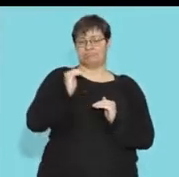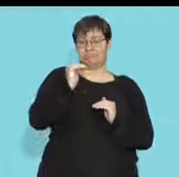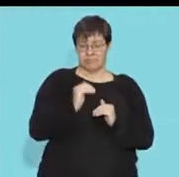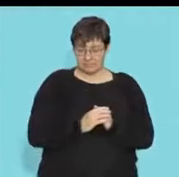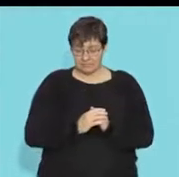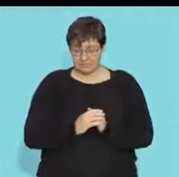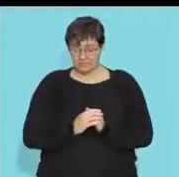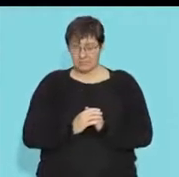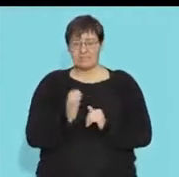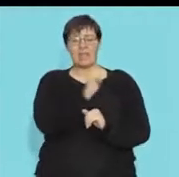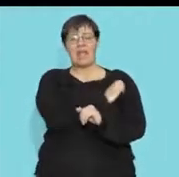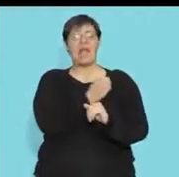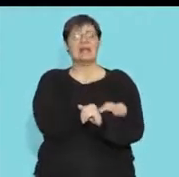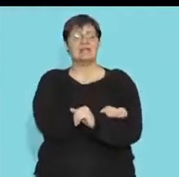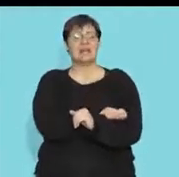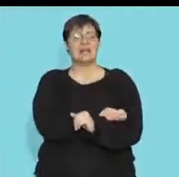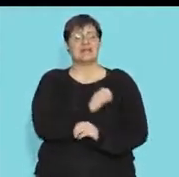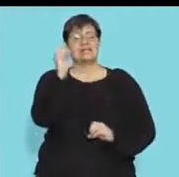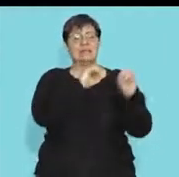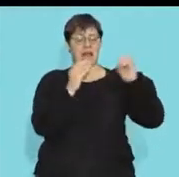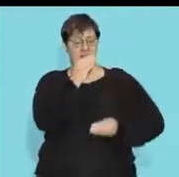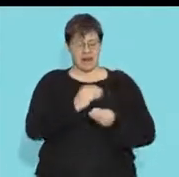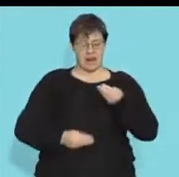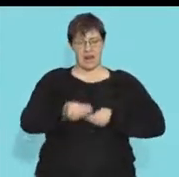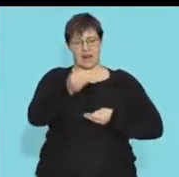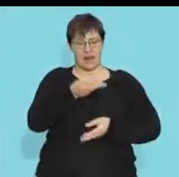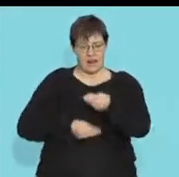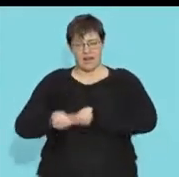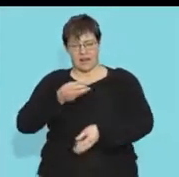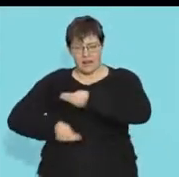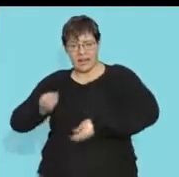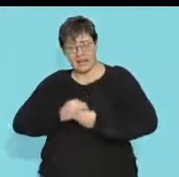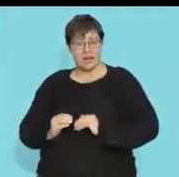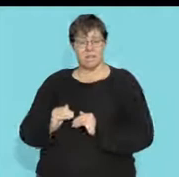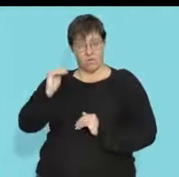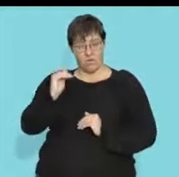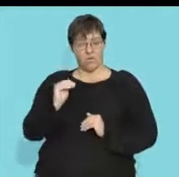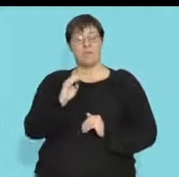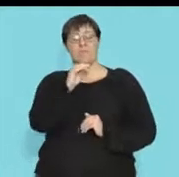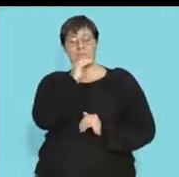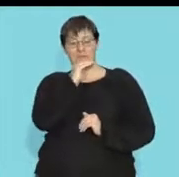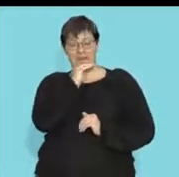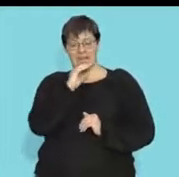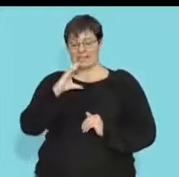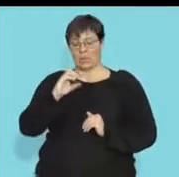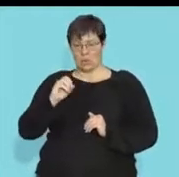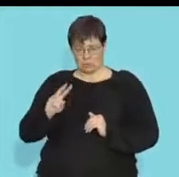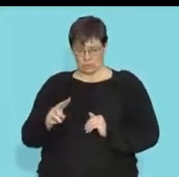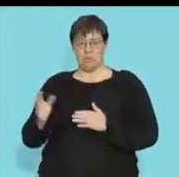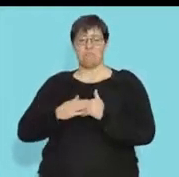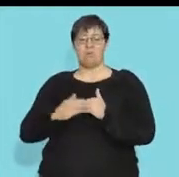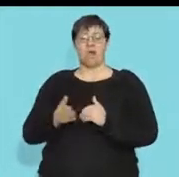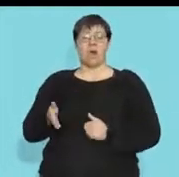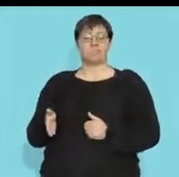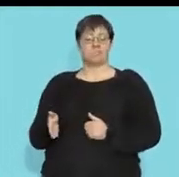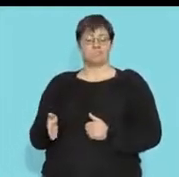this energy and what does an increase in cellular respiration mean it means there's an increase in carbon dioxide and